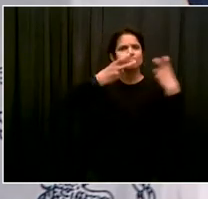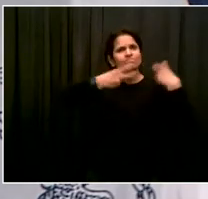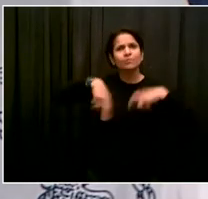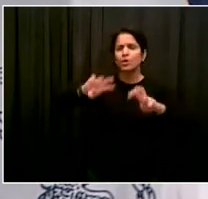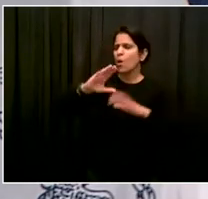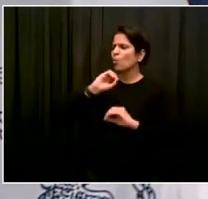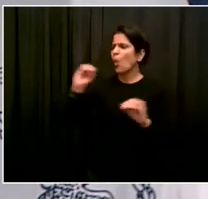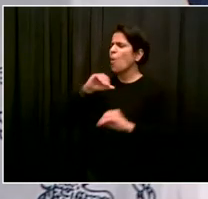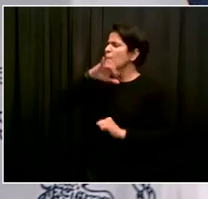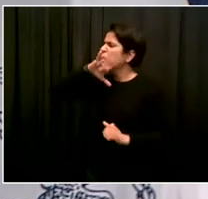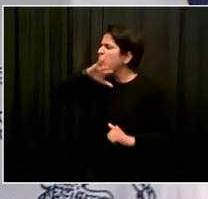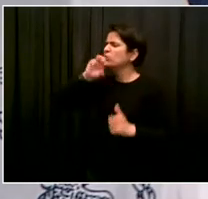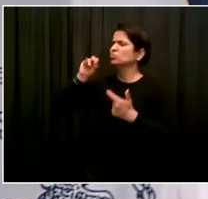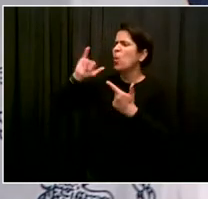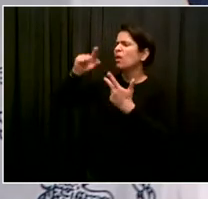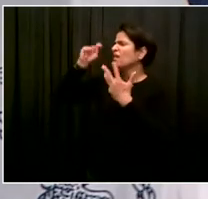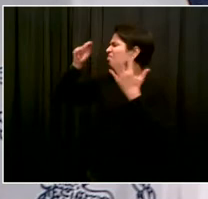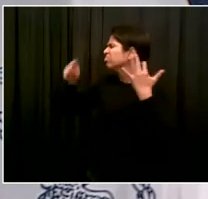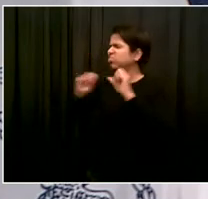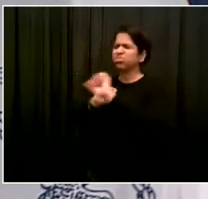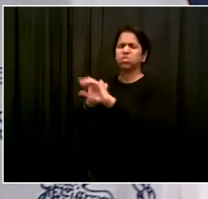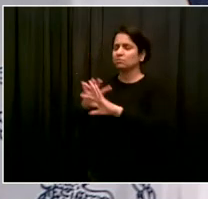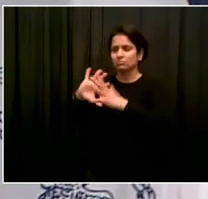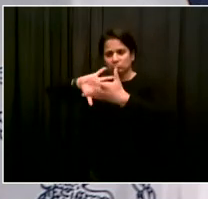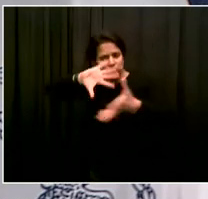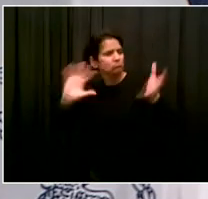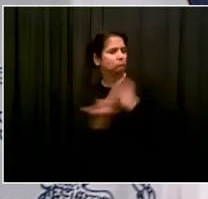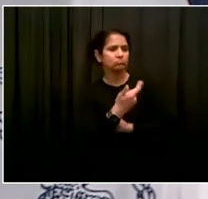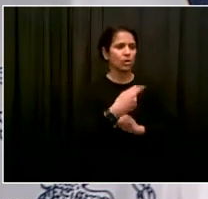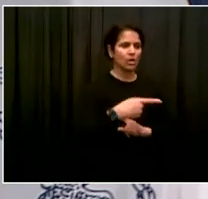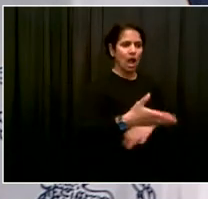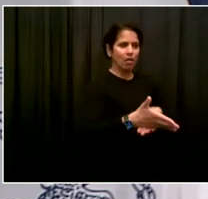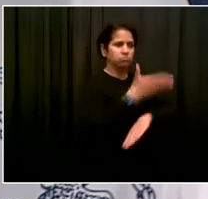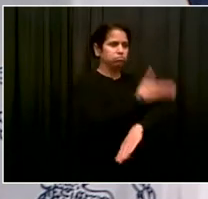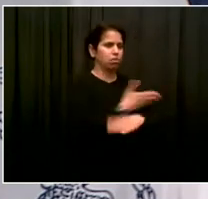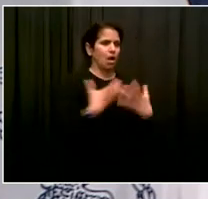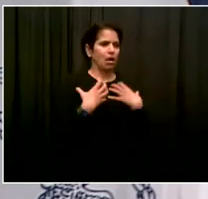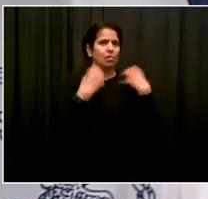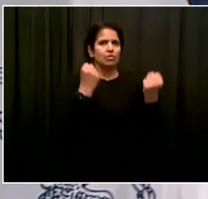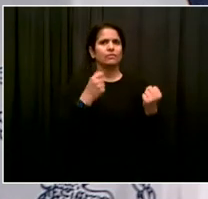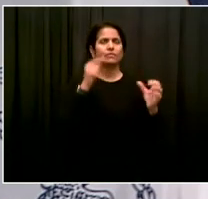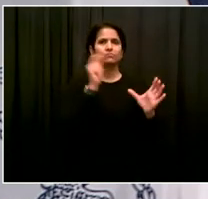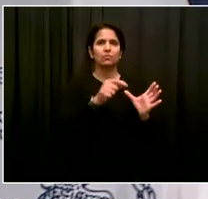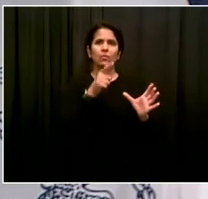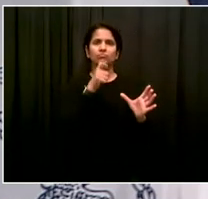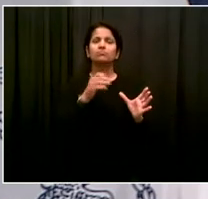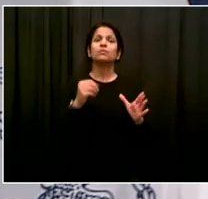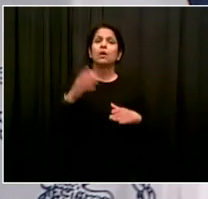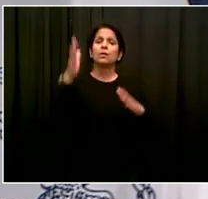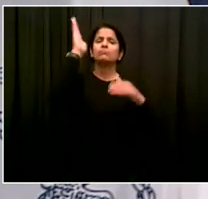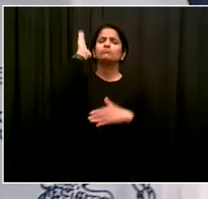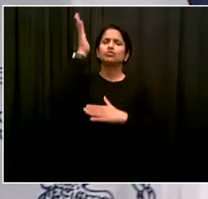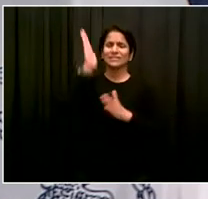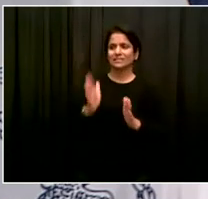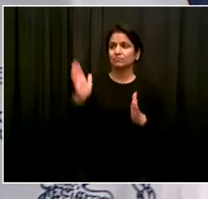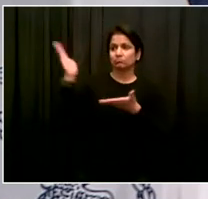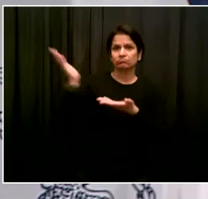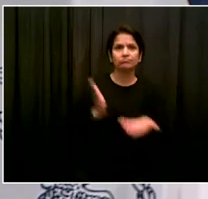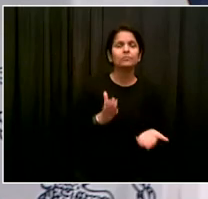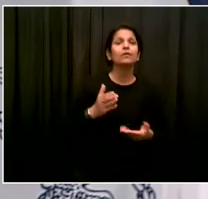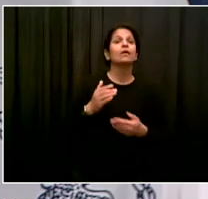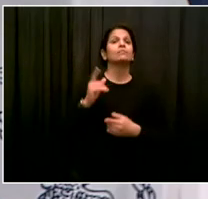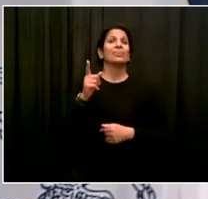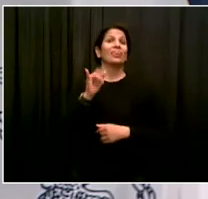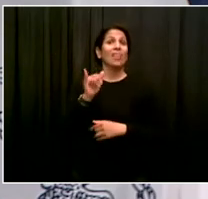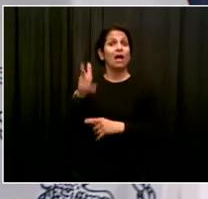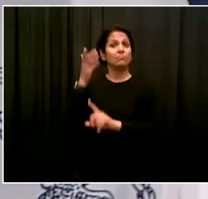more than a former New York City public school teacher who has done such extraordinary work in the field of education,